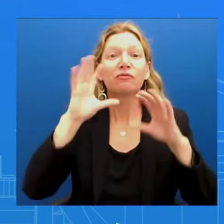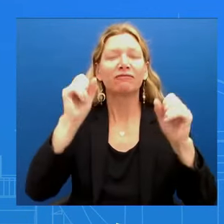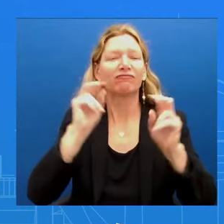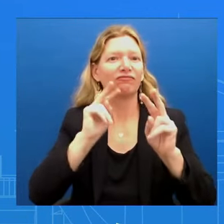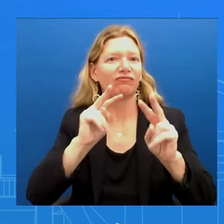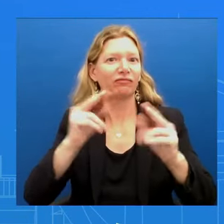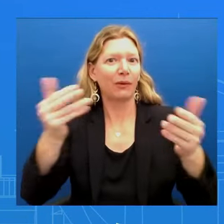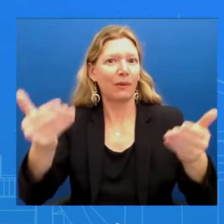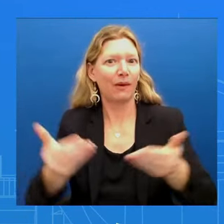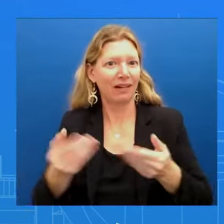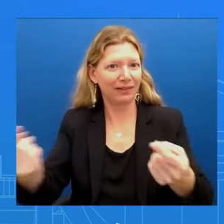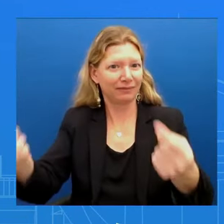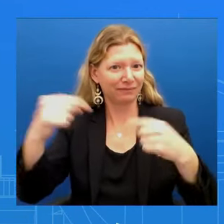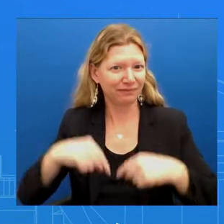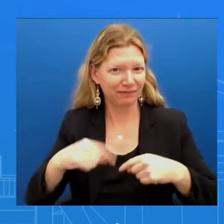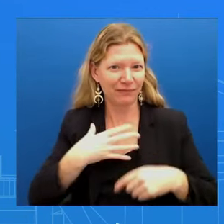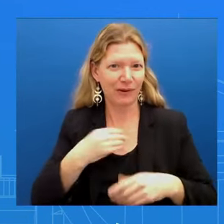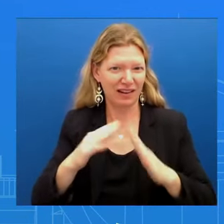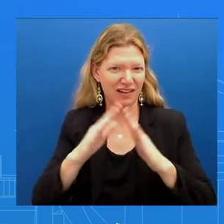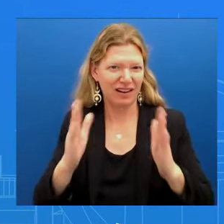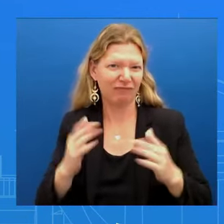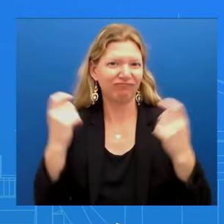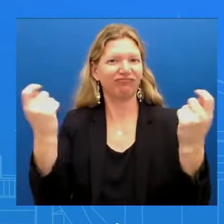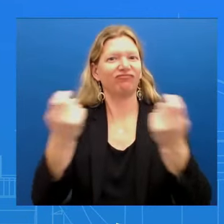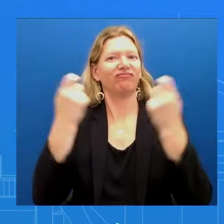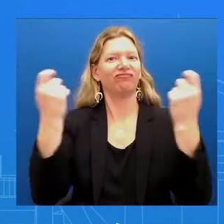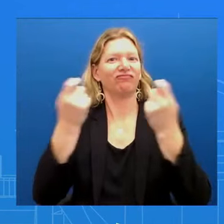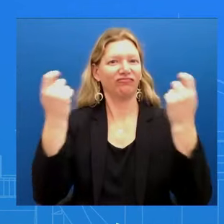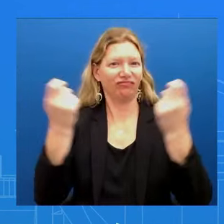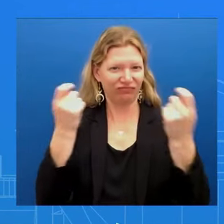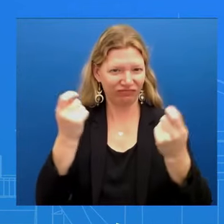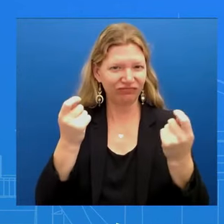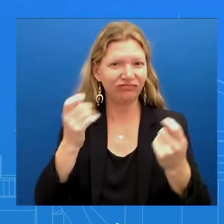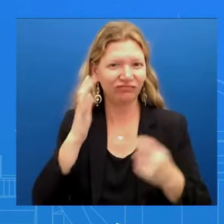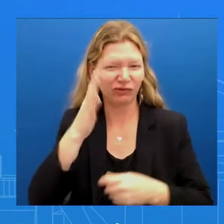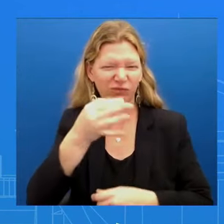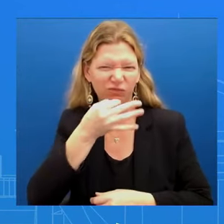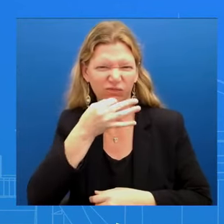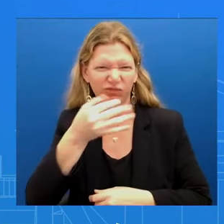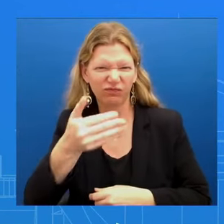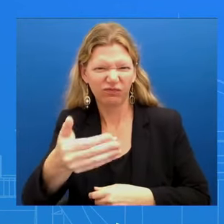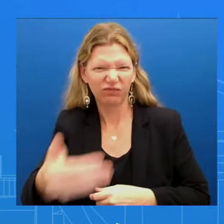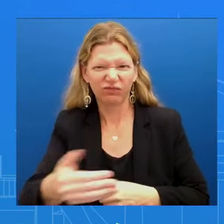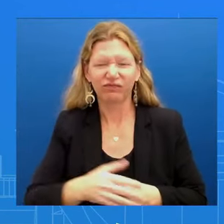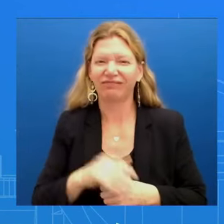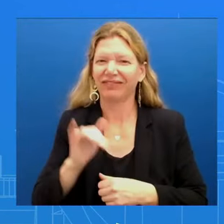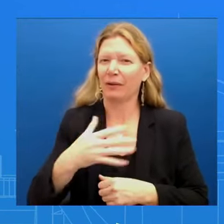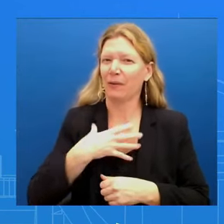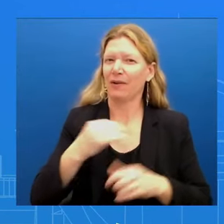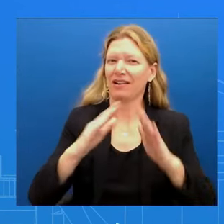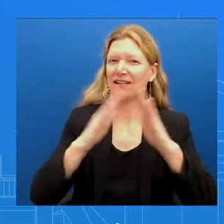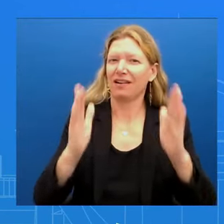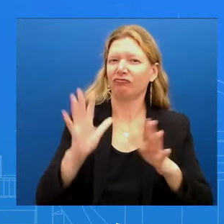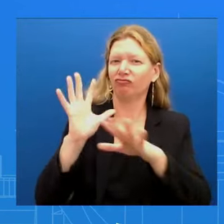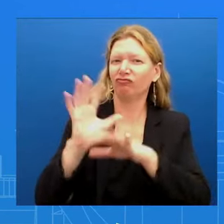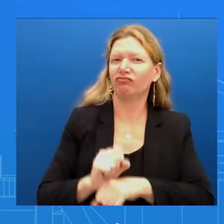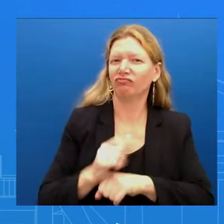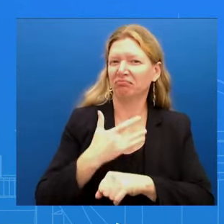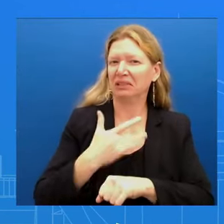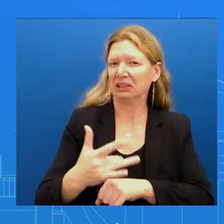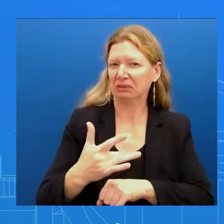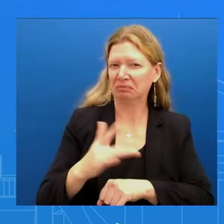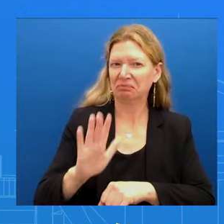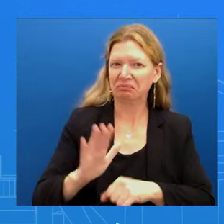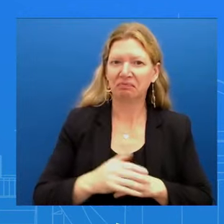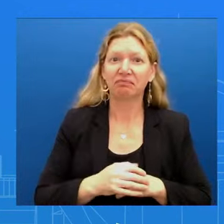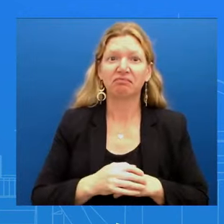their latest victory as you know it is a White House tradition and so without a dude don't have anything much more I know you guys are